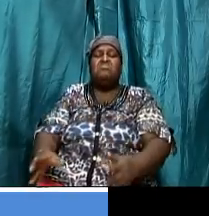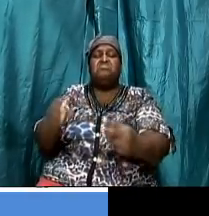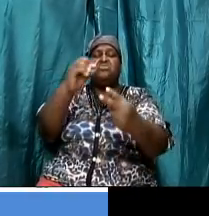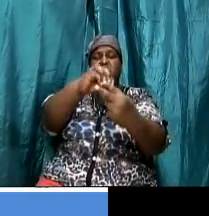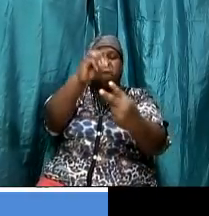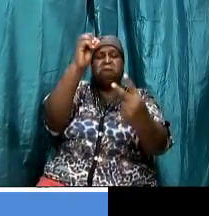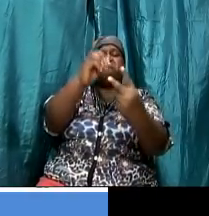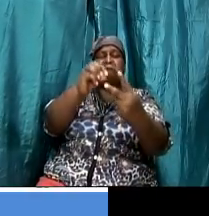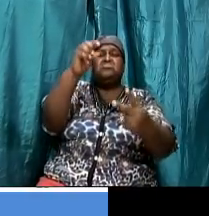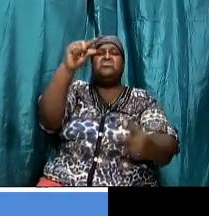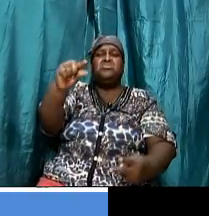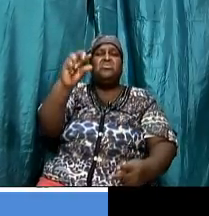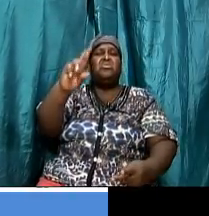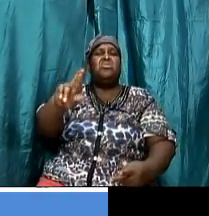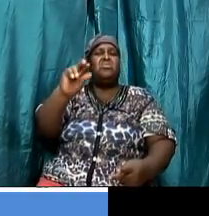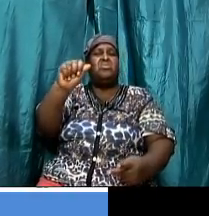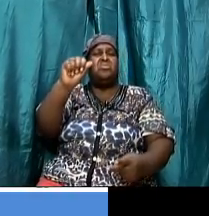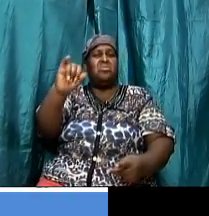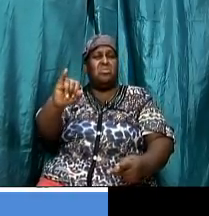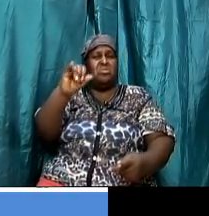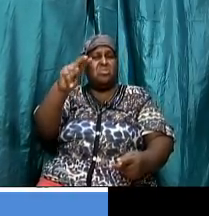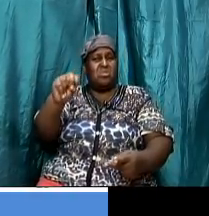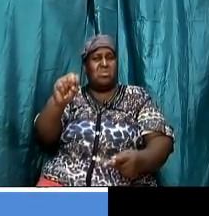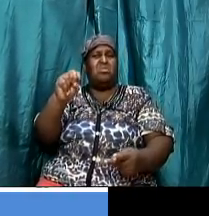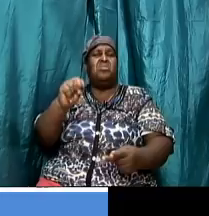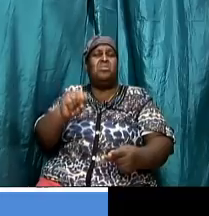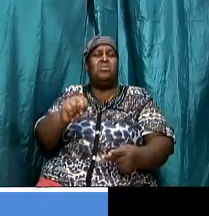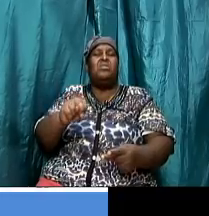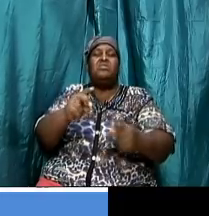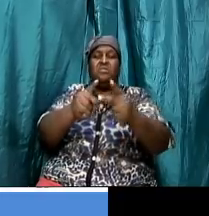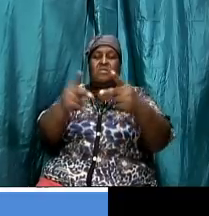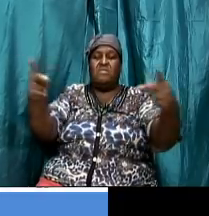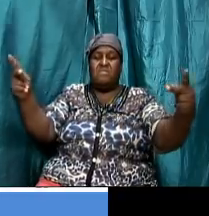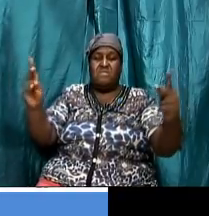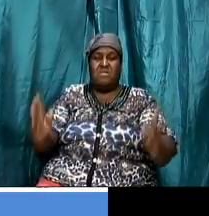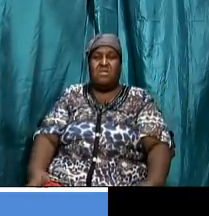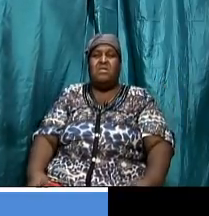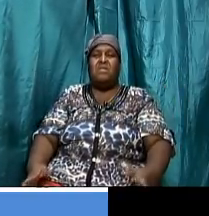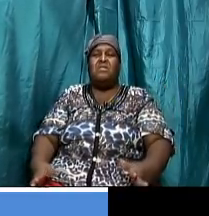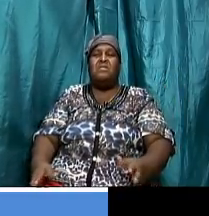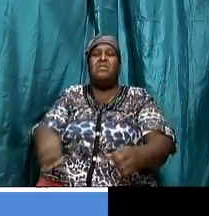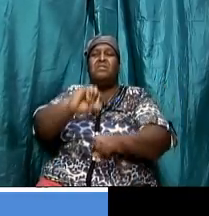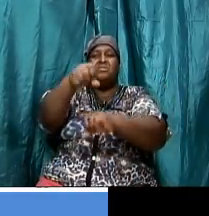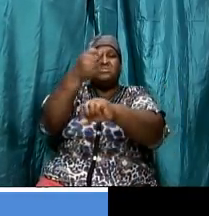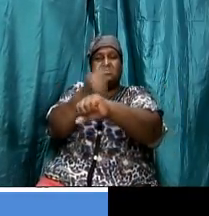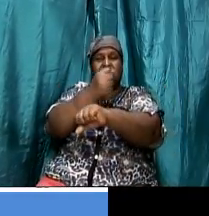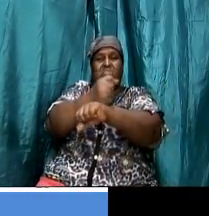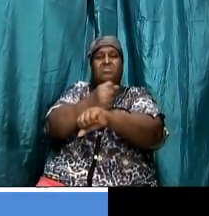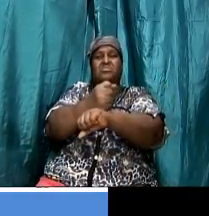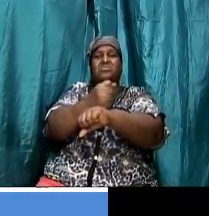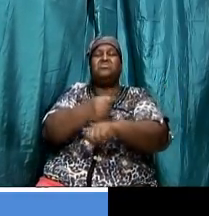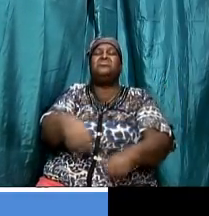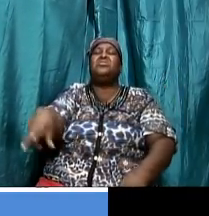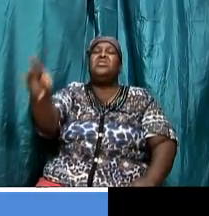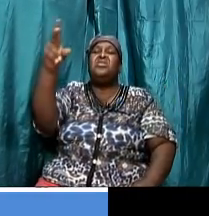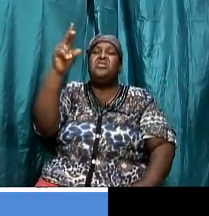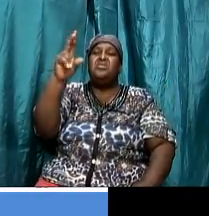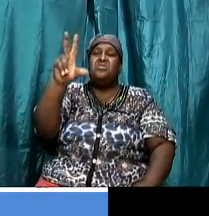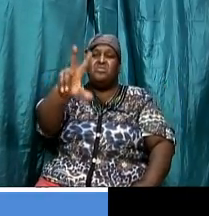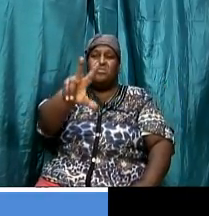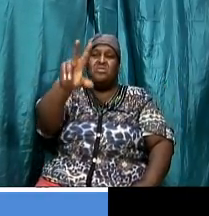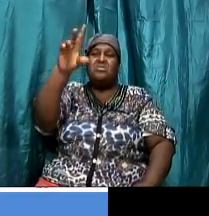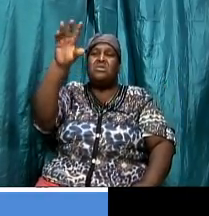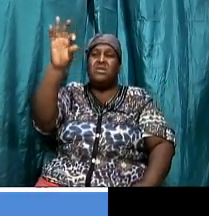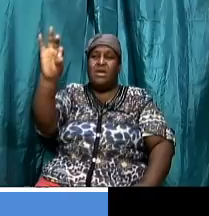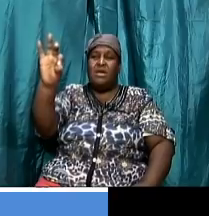now you want to understand that the pharisees established 39 categories of actions that were forbidden on the sabbath